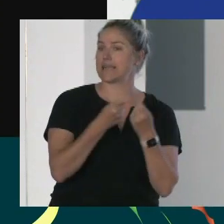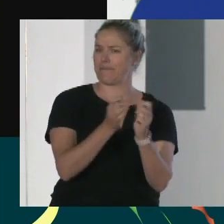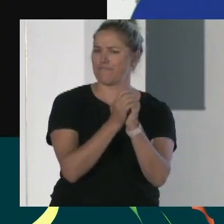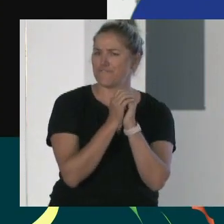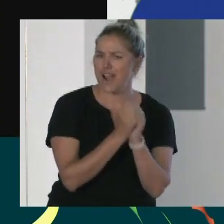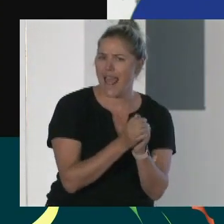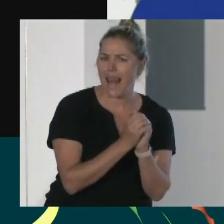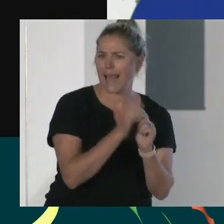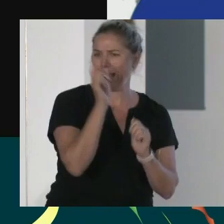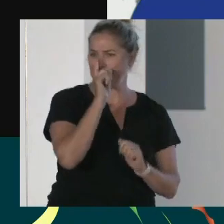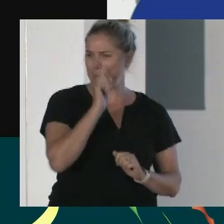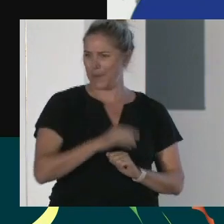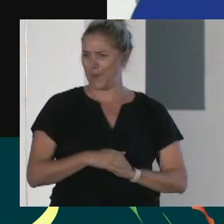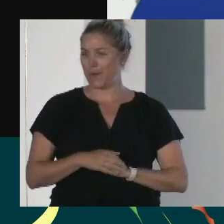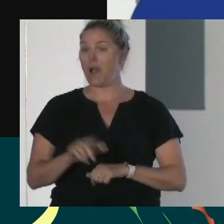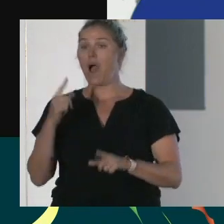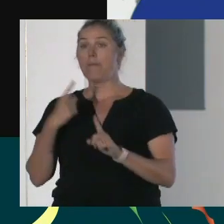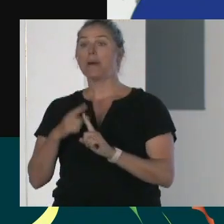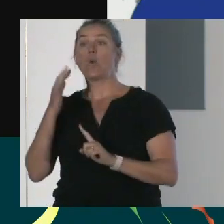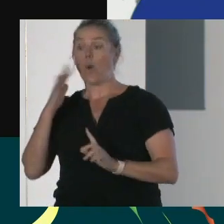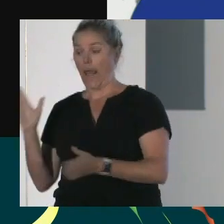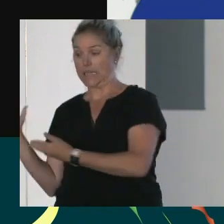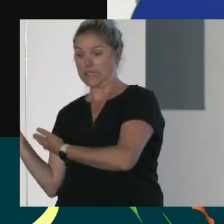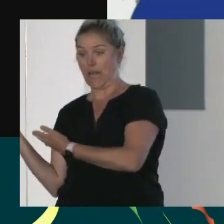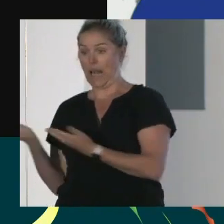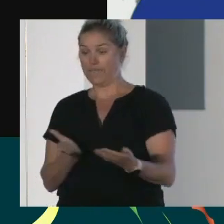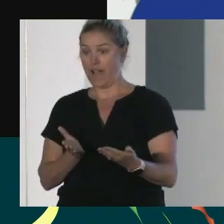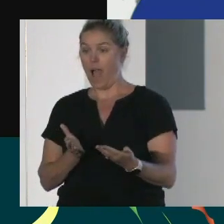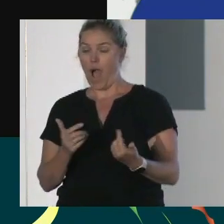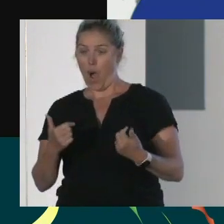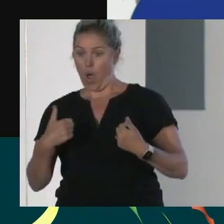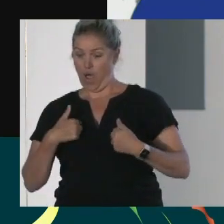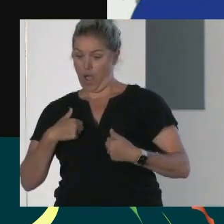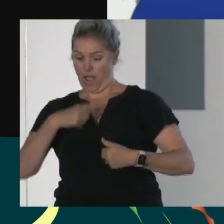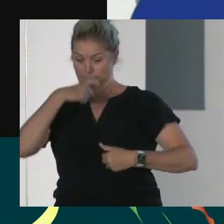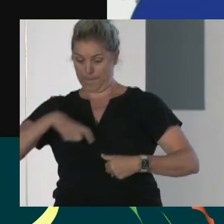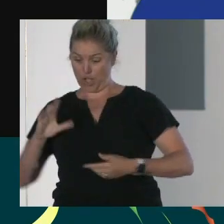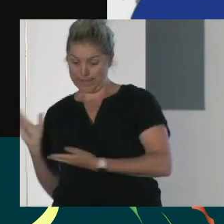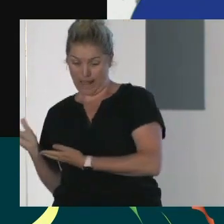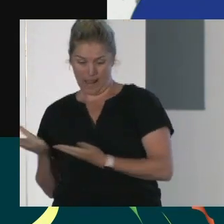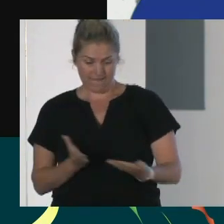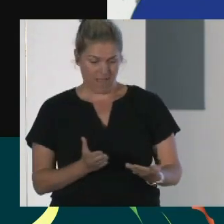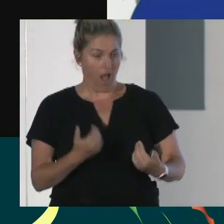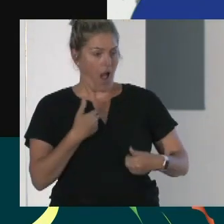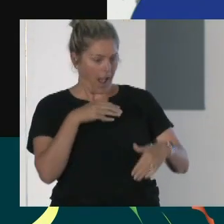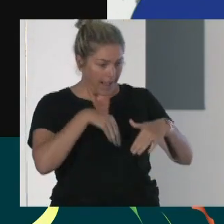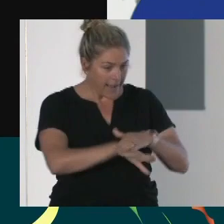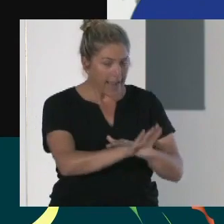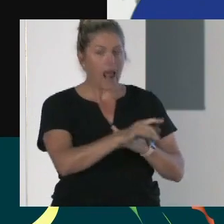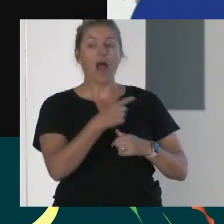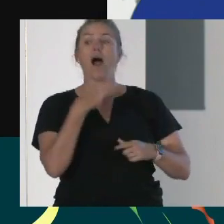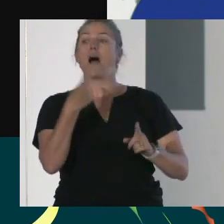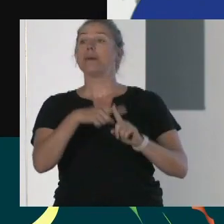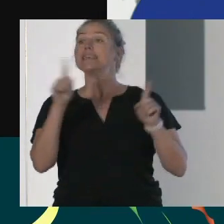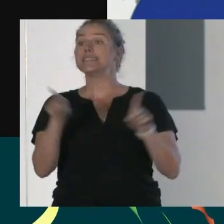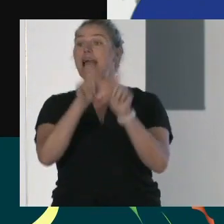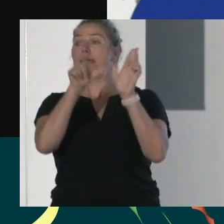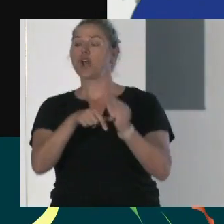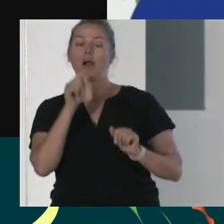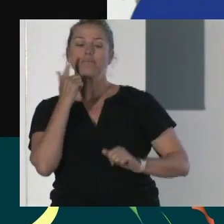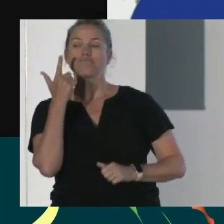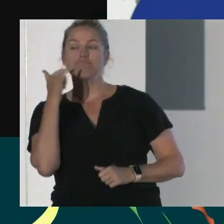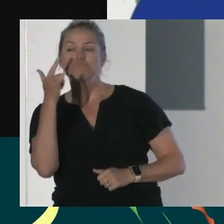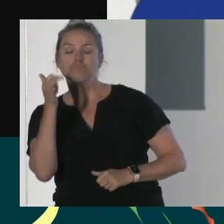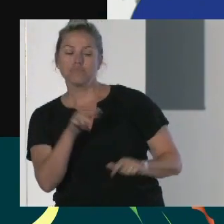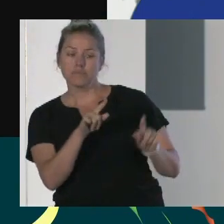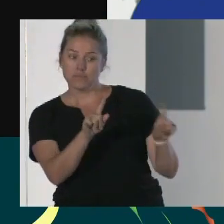welfare check. So if you're living remotely from where your elderly parents live, those volunteers can do that check for you to make sure that